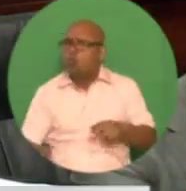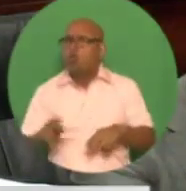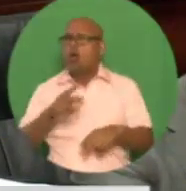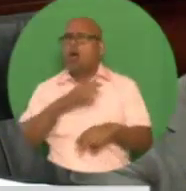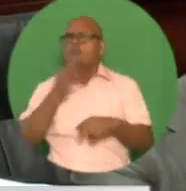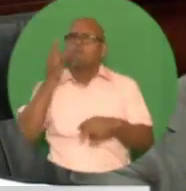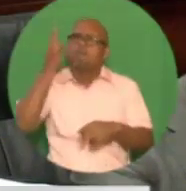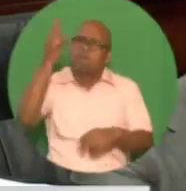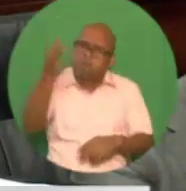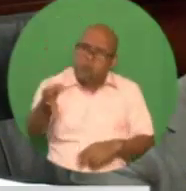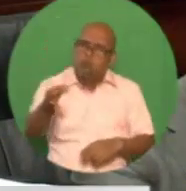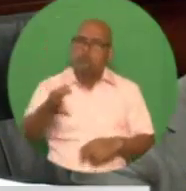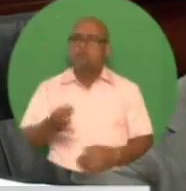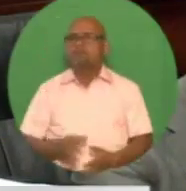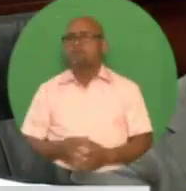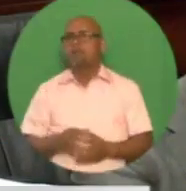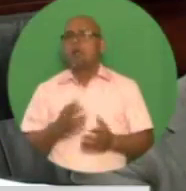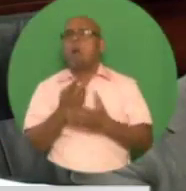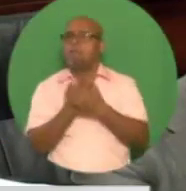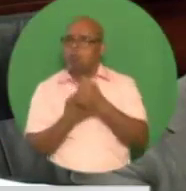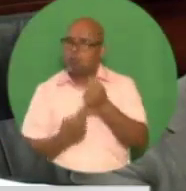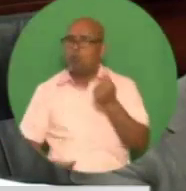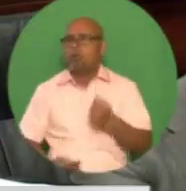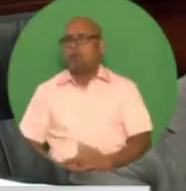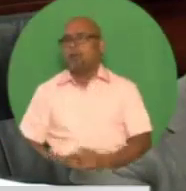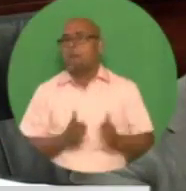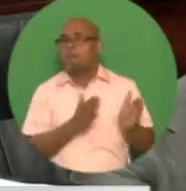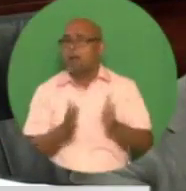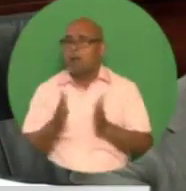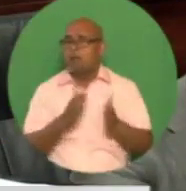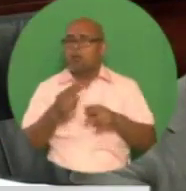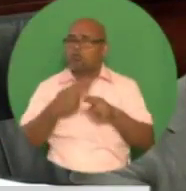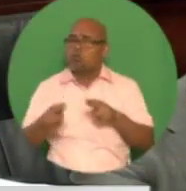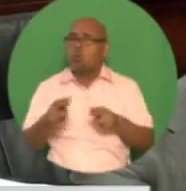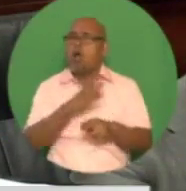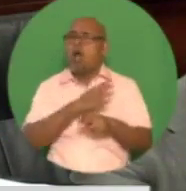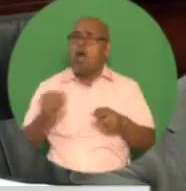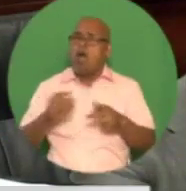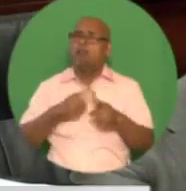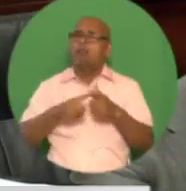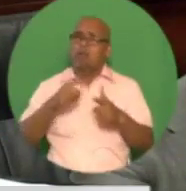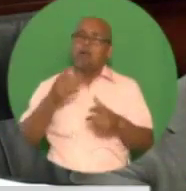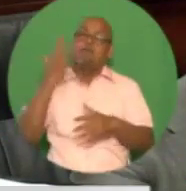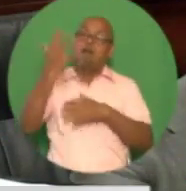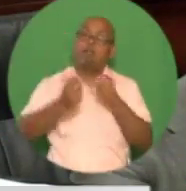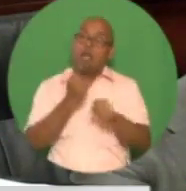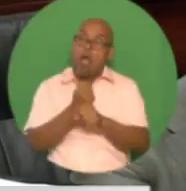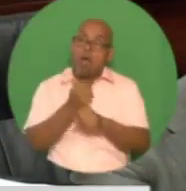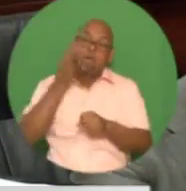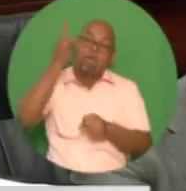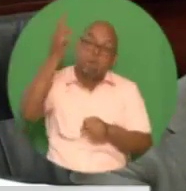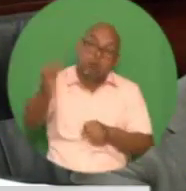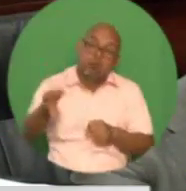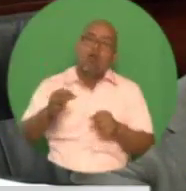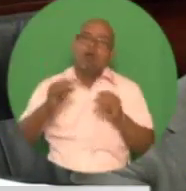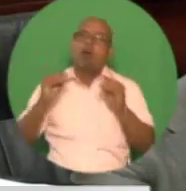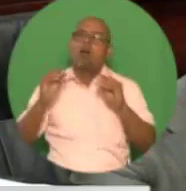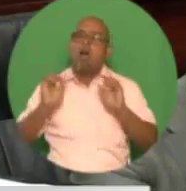The setting of medium-term fiscal objectives will make expenditure and revenue much more predictable and sustainable.